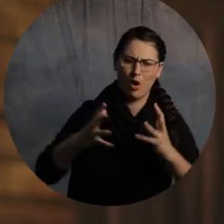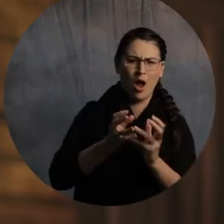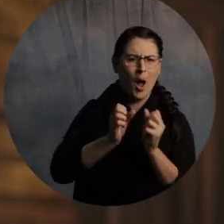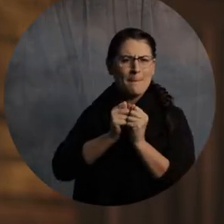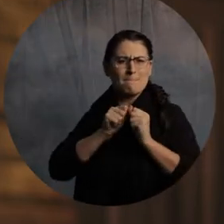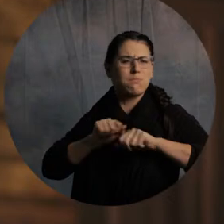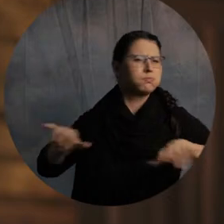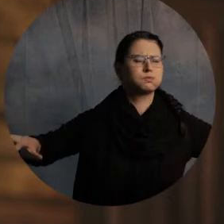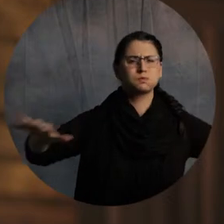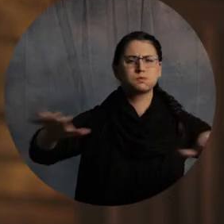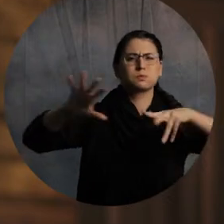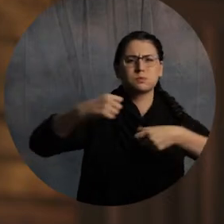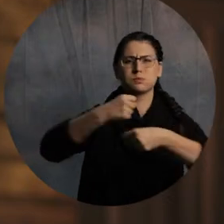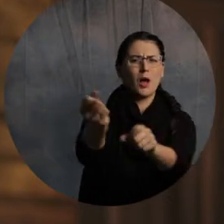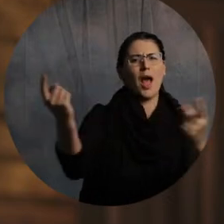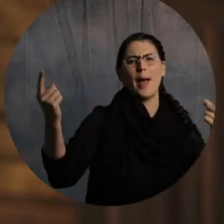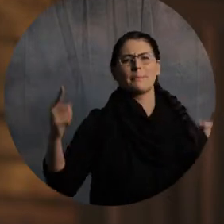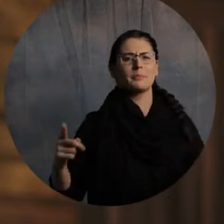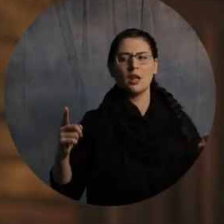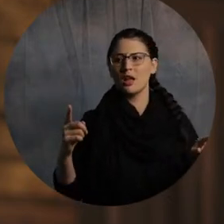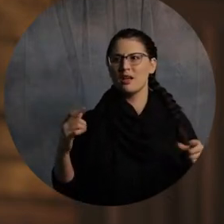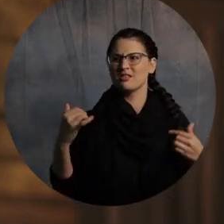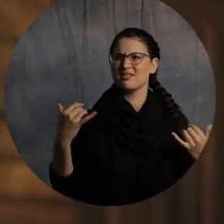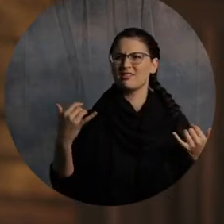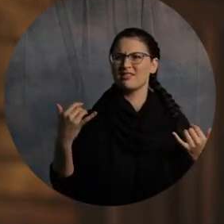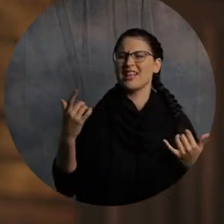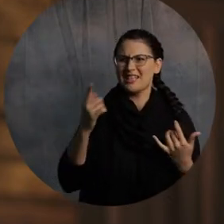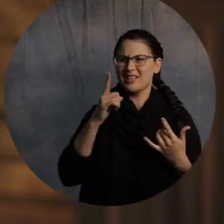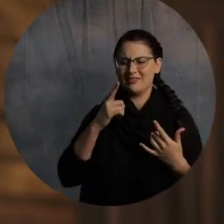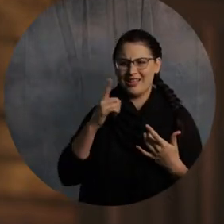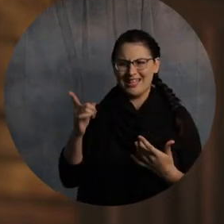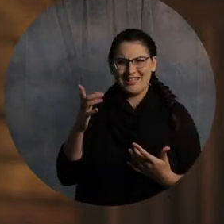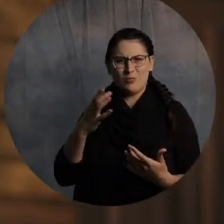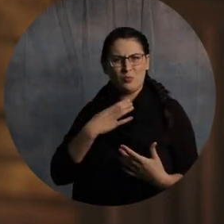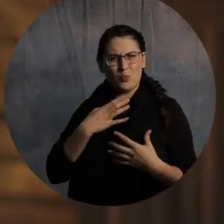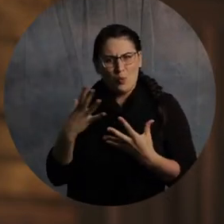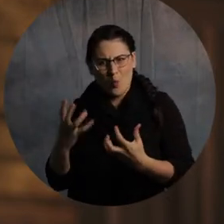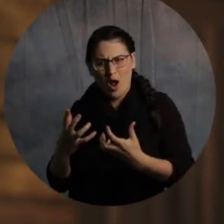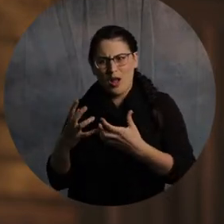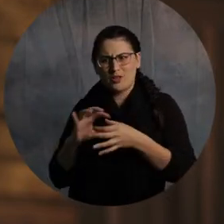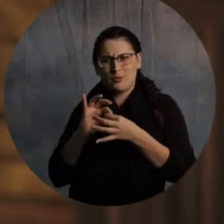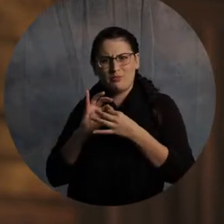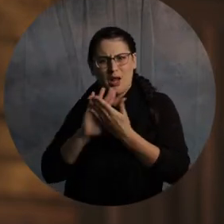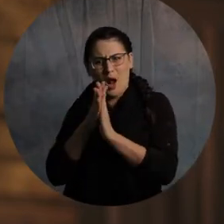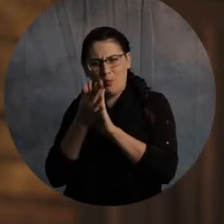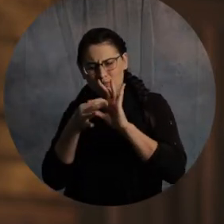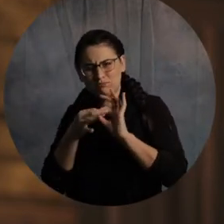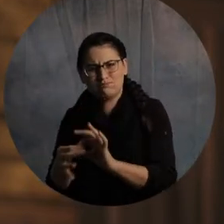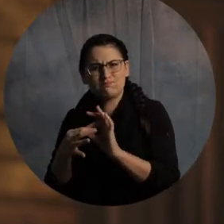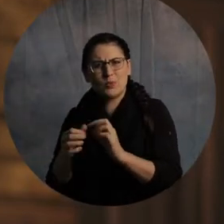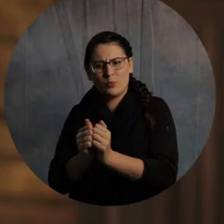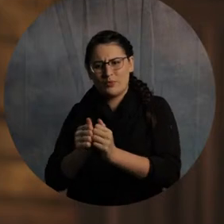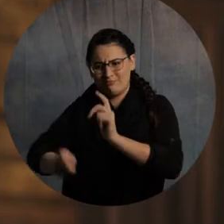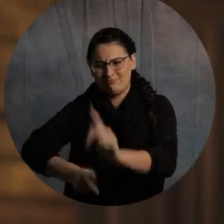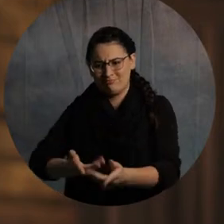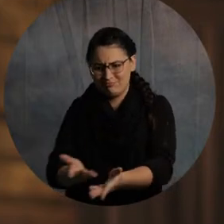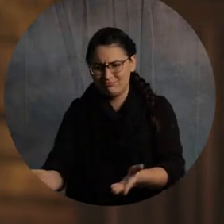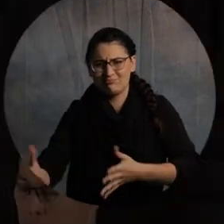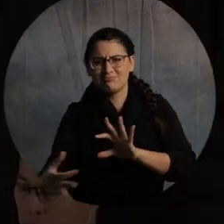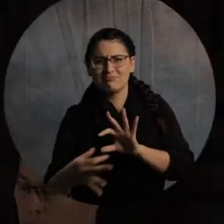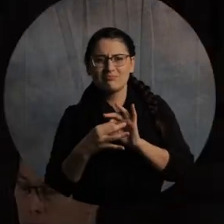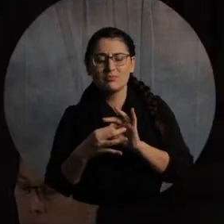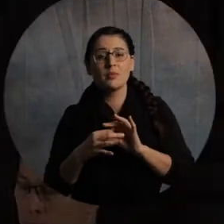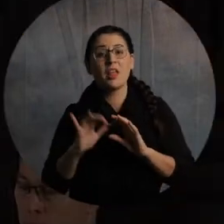things, wants to literally be one with you in the way that we should want to be one with our